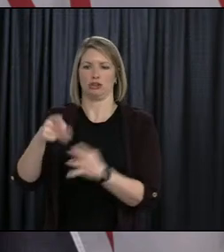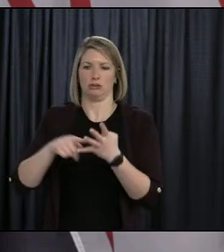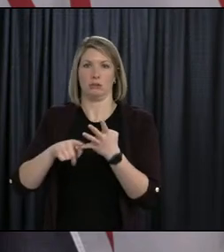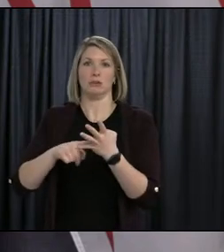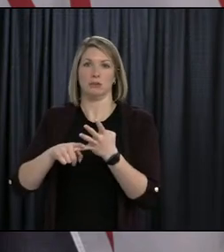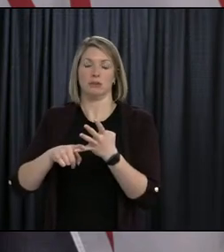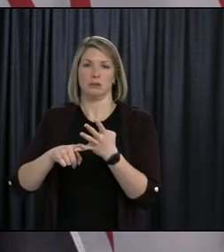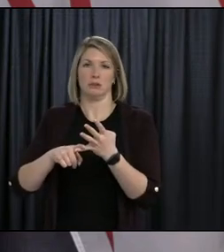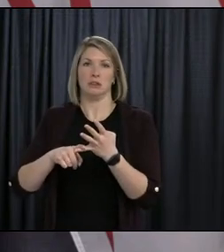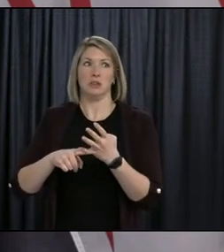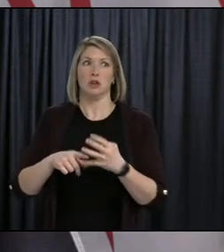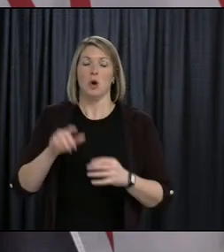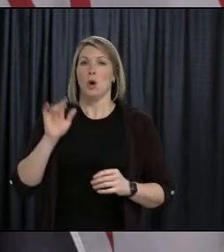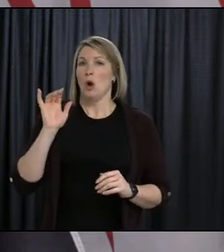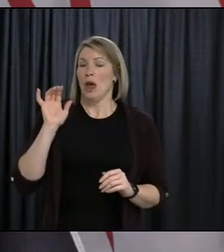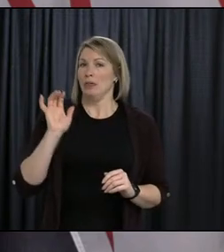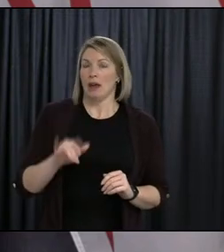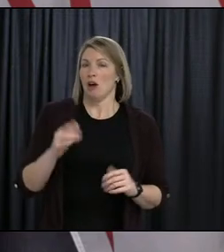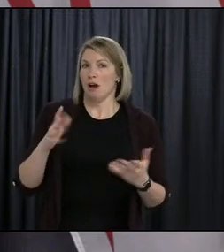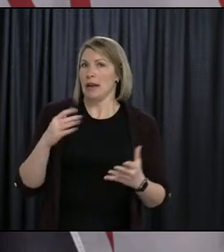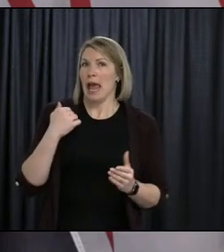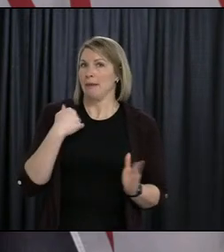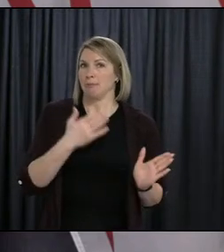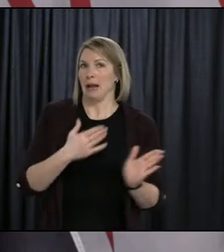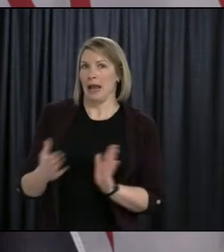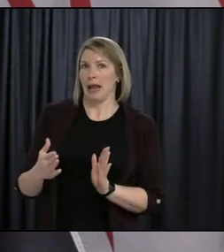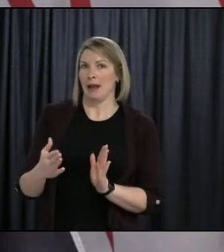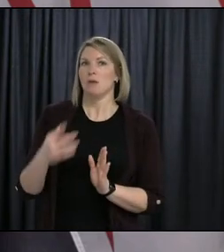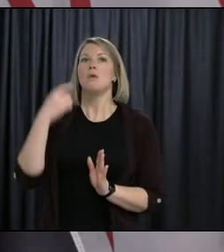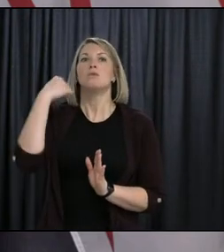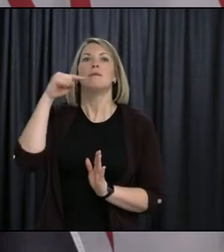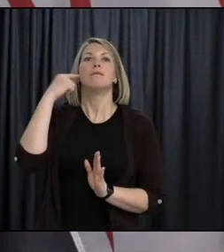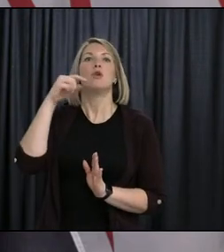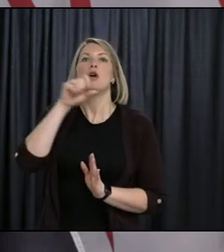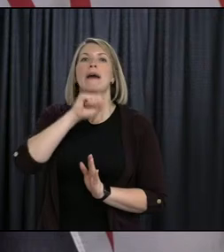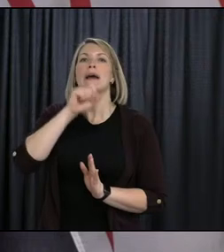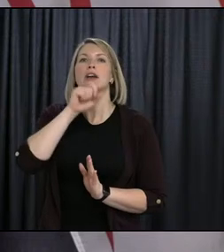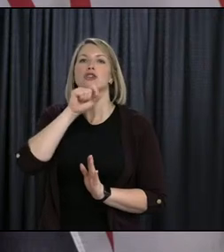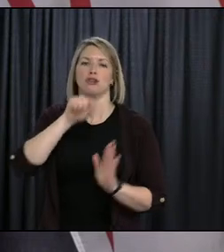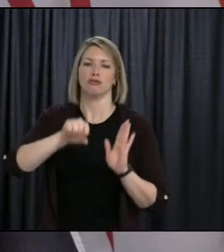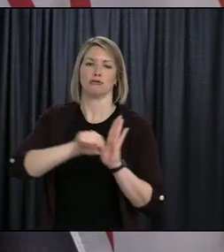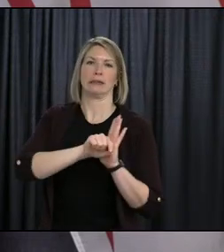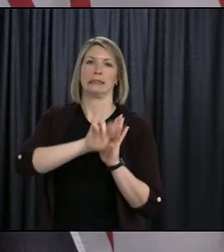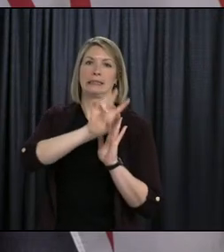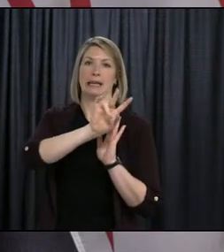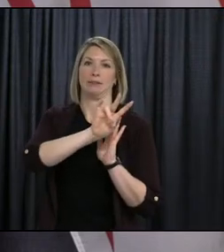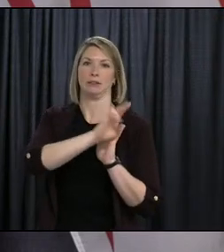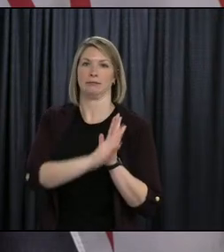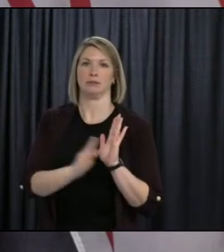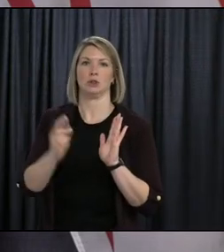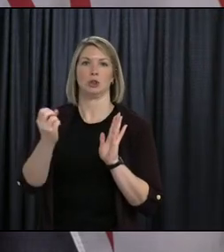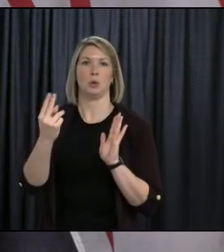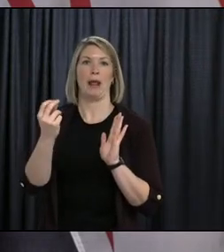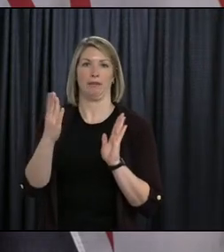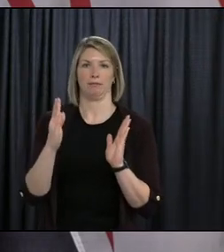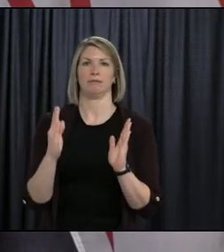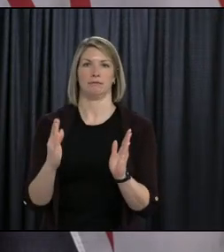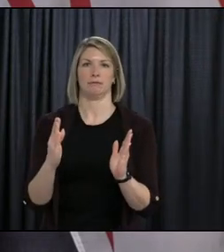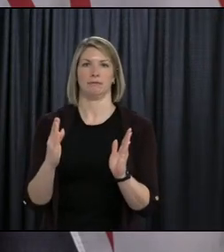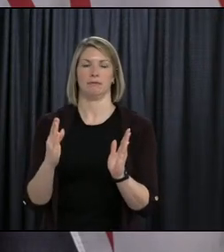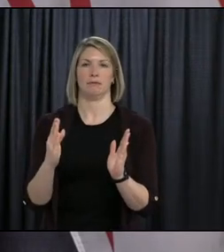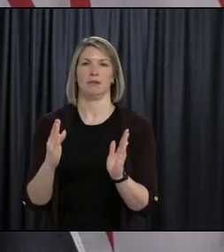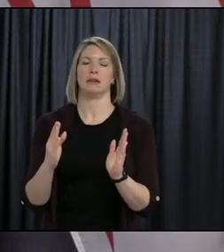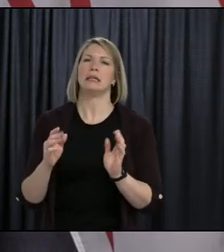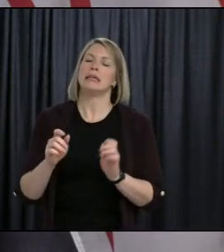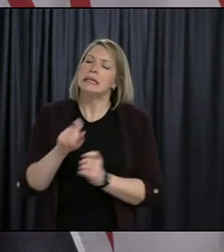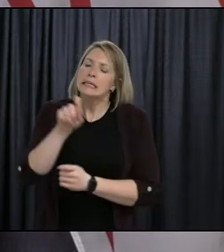a plan for Chromebooks for grades 7 through 12. The issue of devices in general,